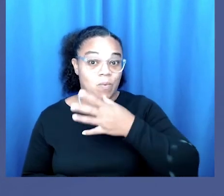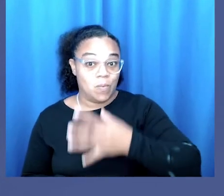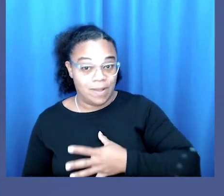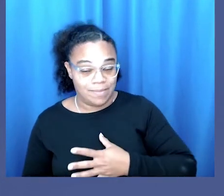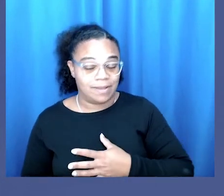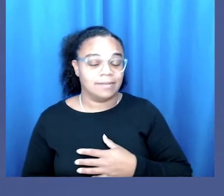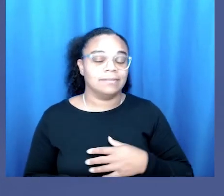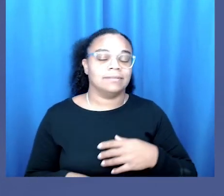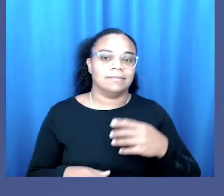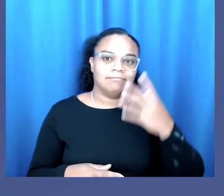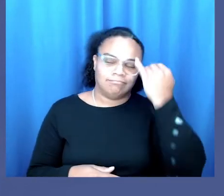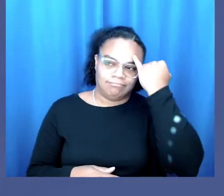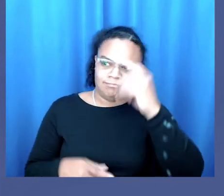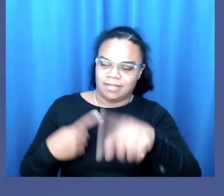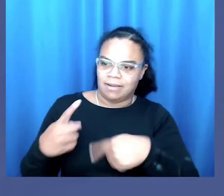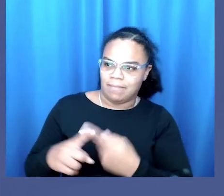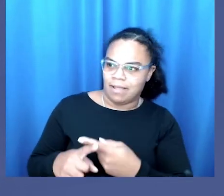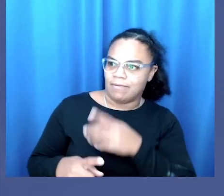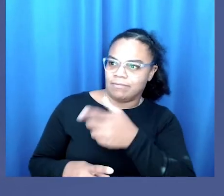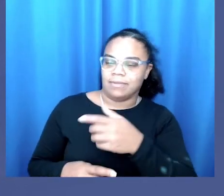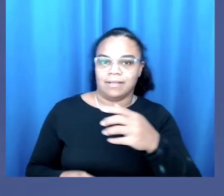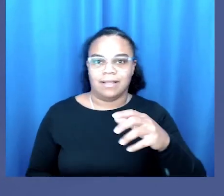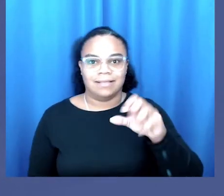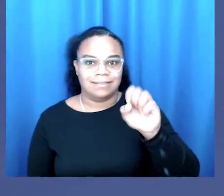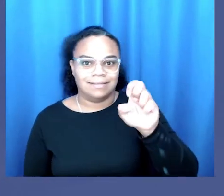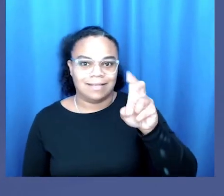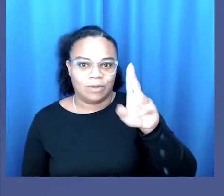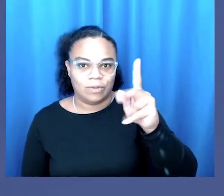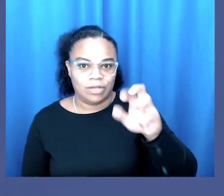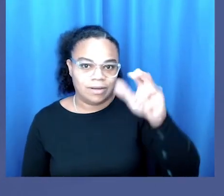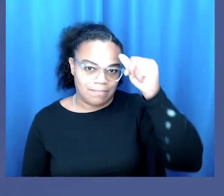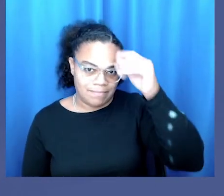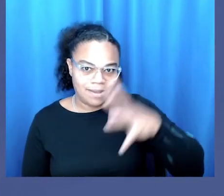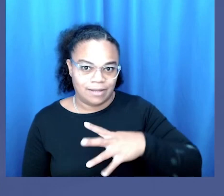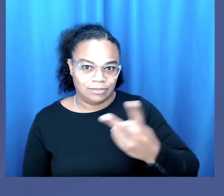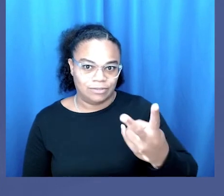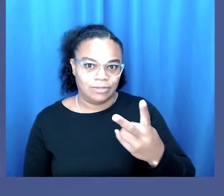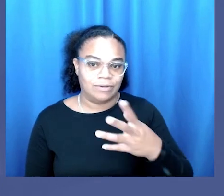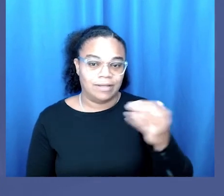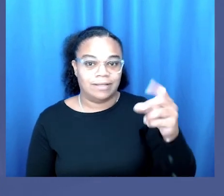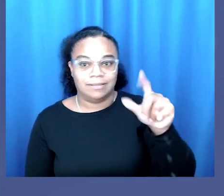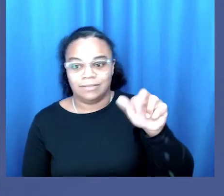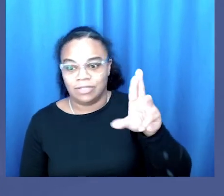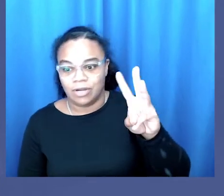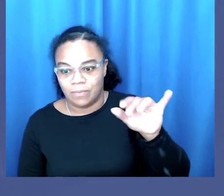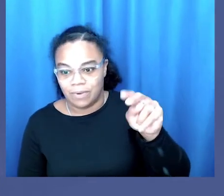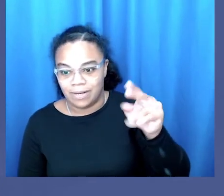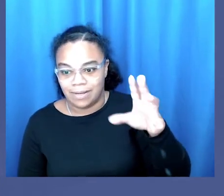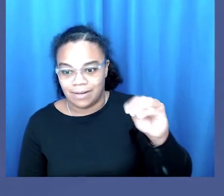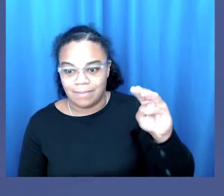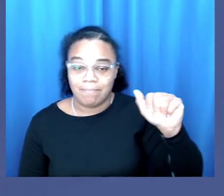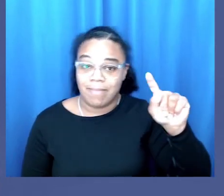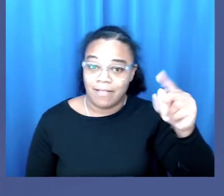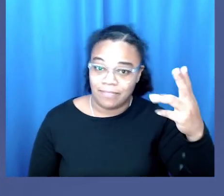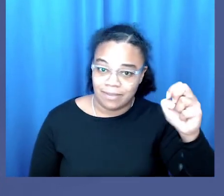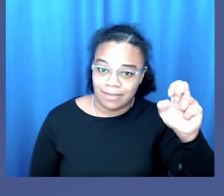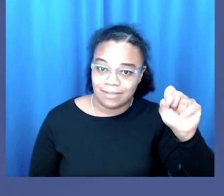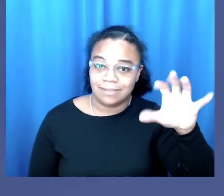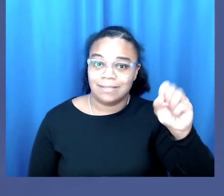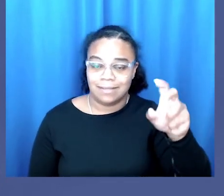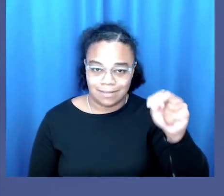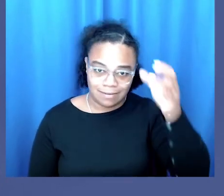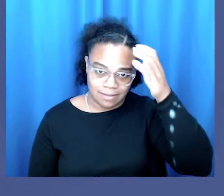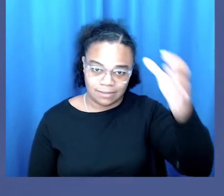Winter's conceptualization of the secular man too as based in the Darwinian Malthusian concept of